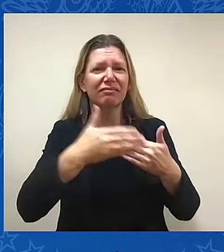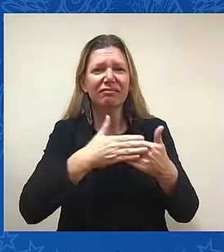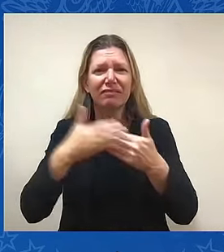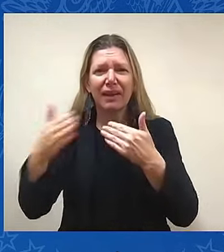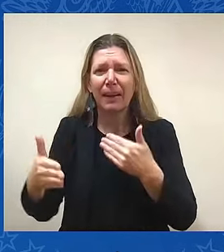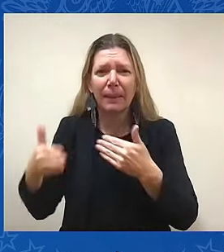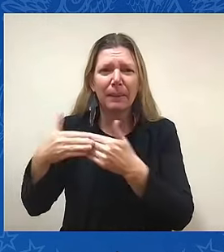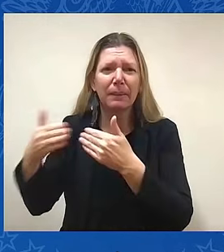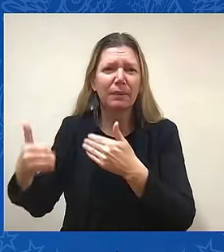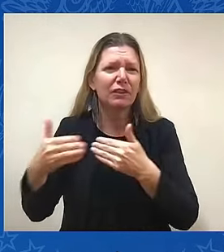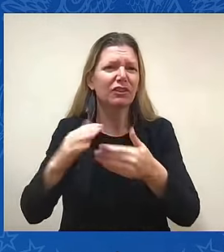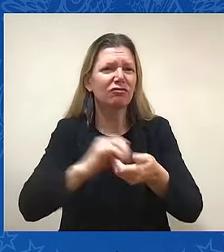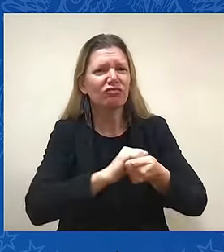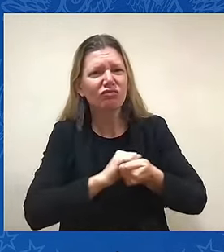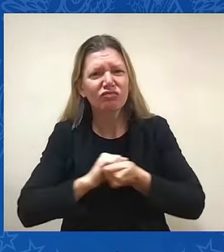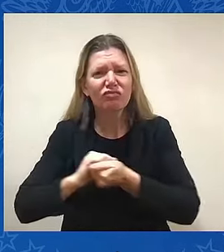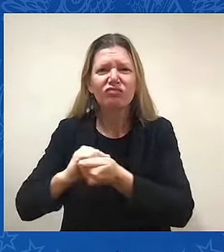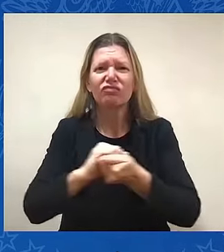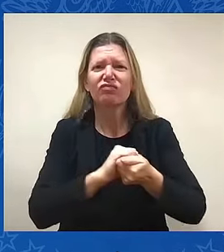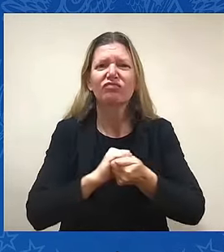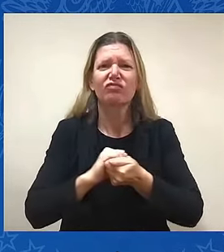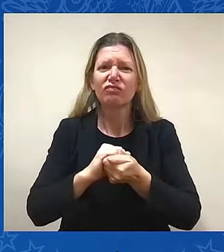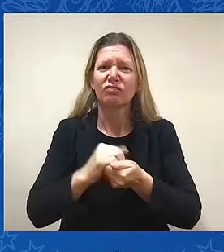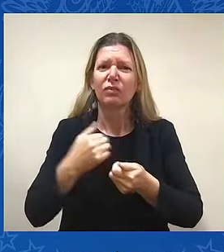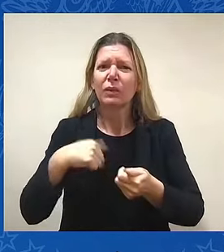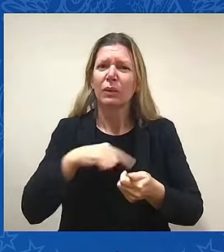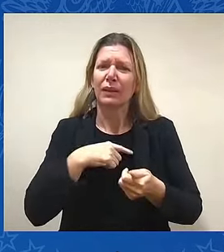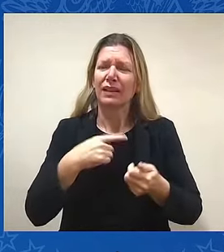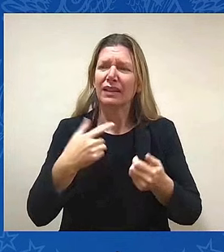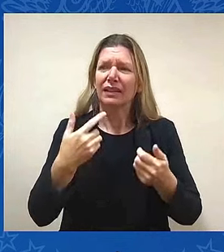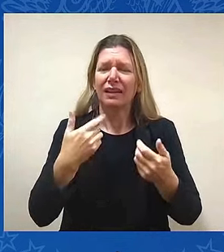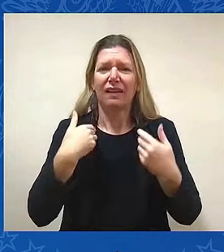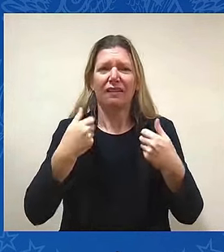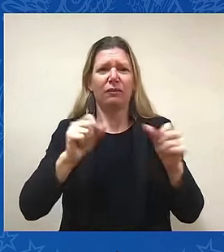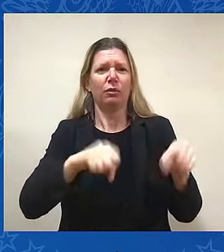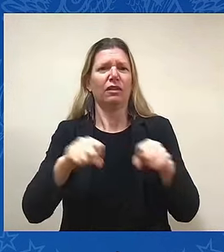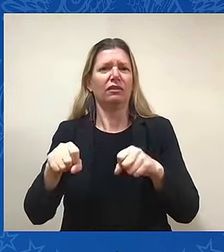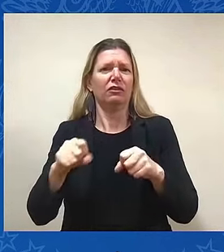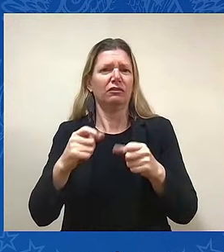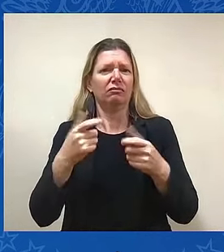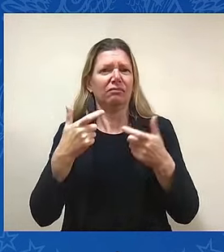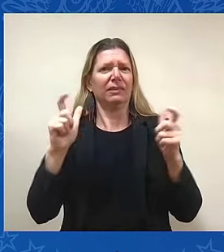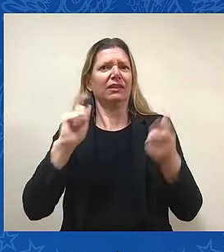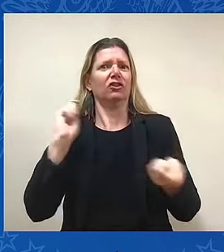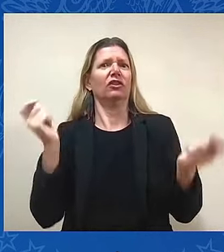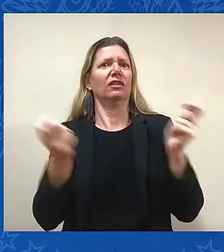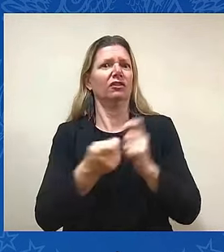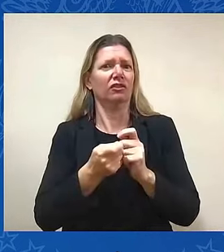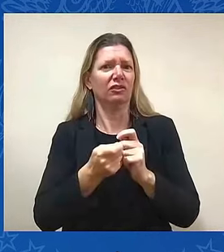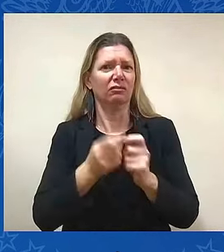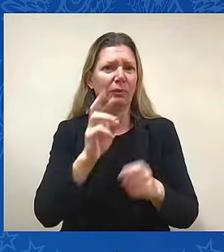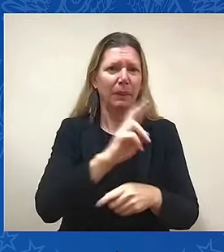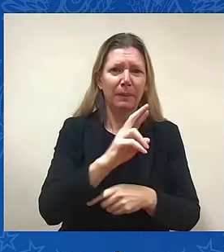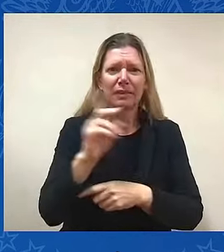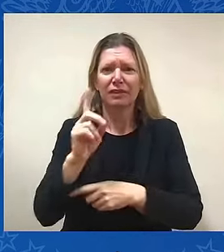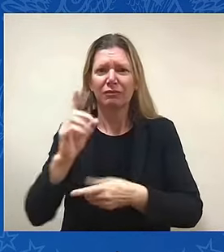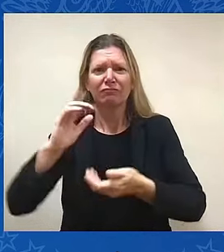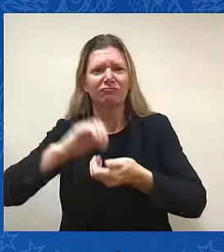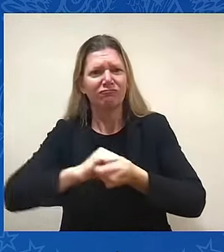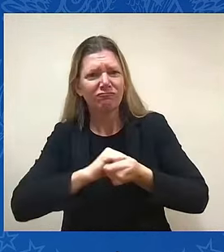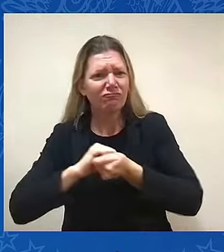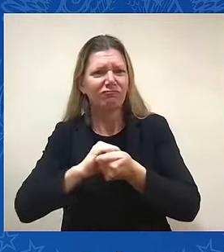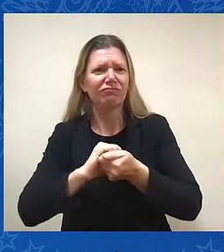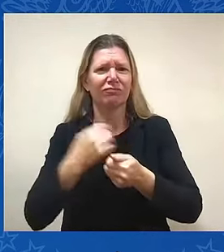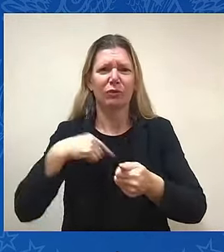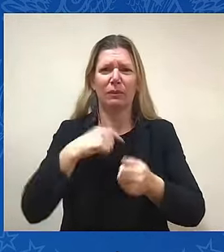the country. And we're the most powerful nation in the world. The rest of the world looks to us. Not a joke. I know every major world leader